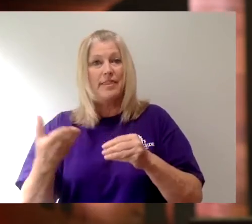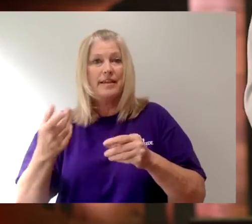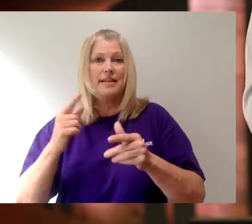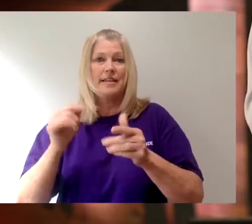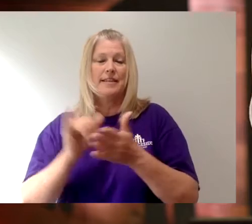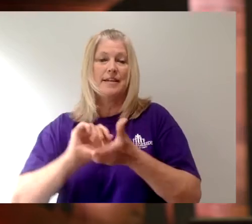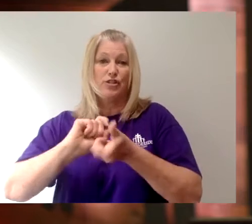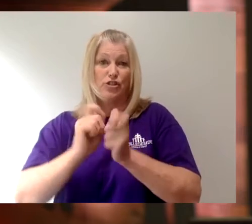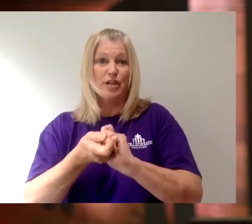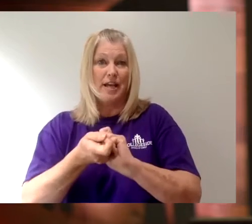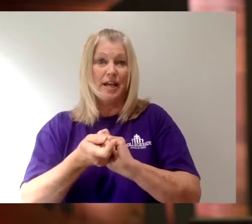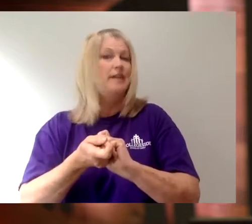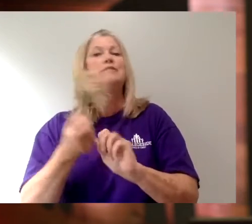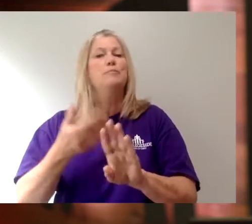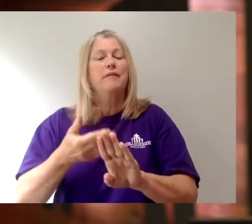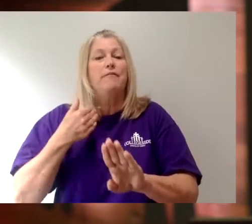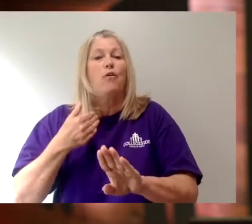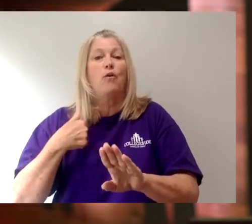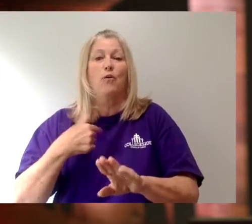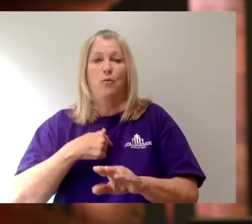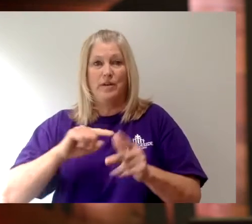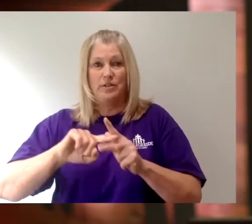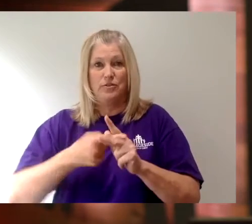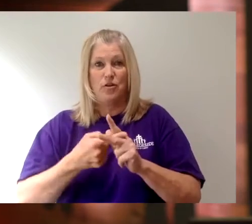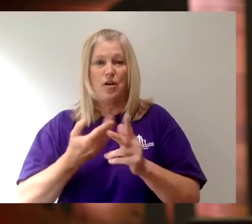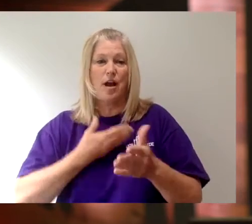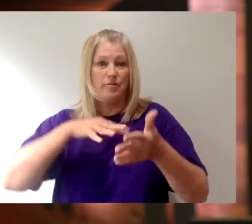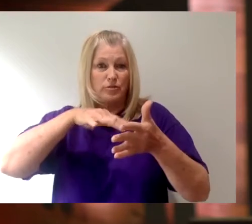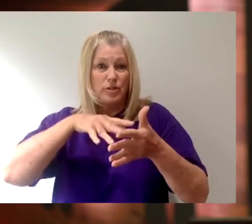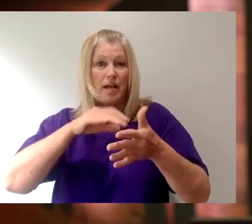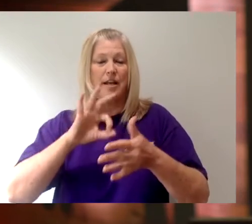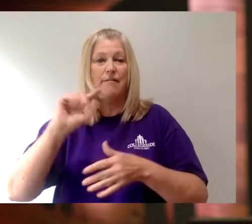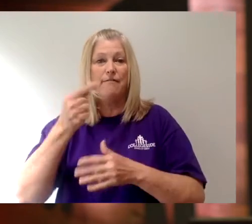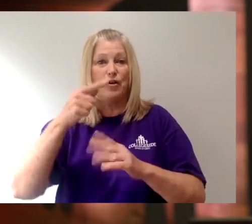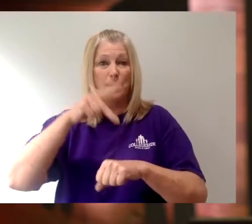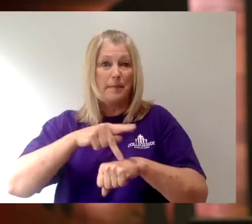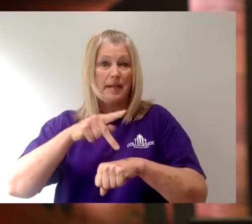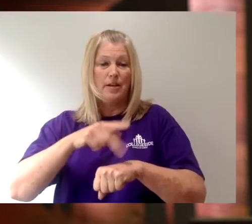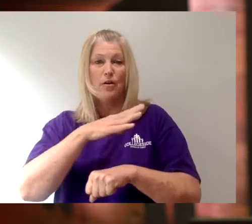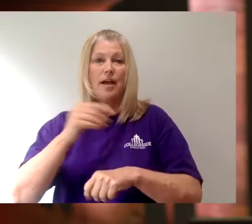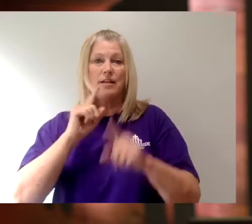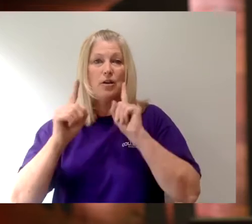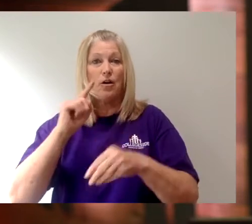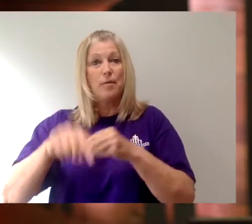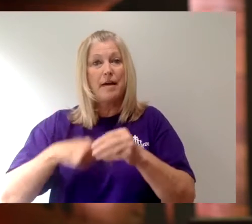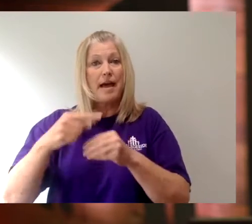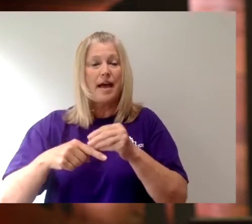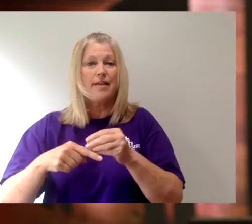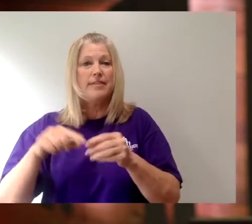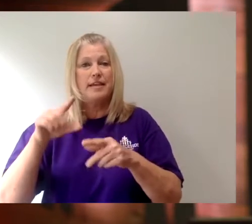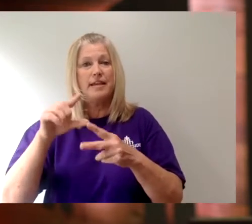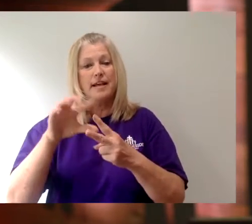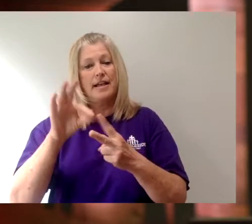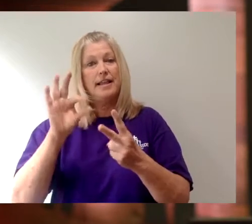things before we jump back into our study of 1 Peter and as we talk about the